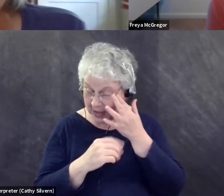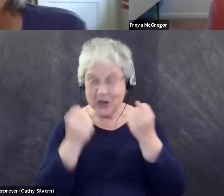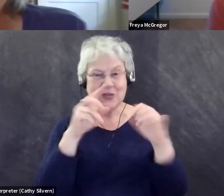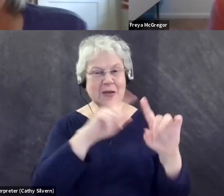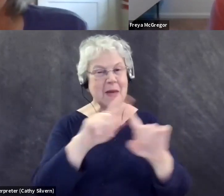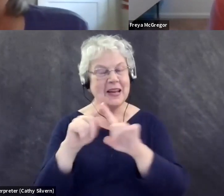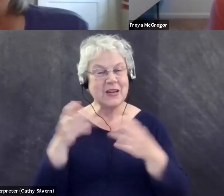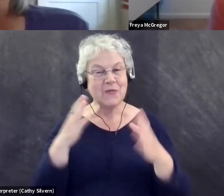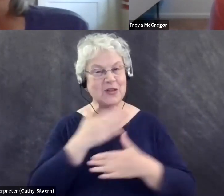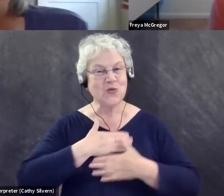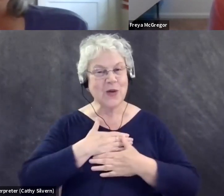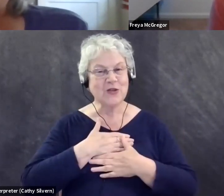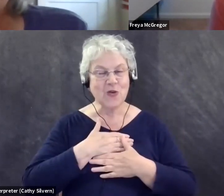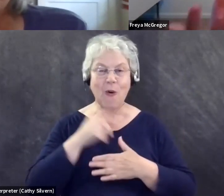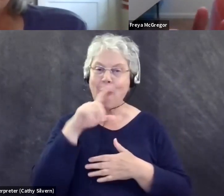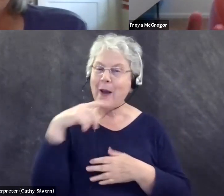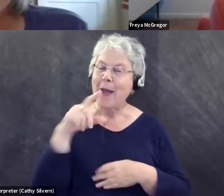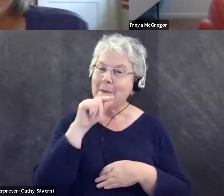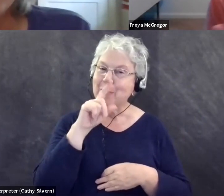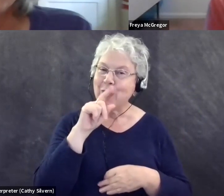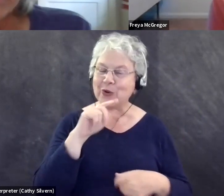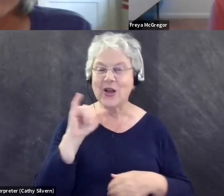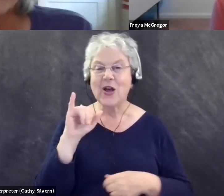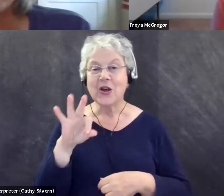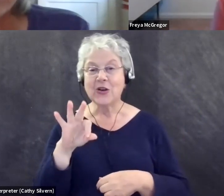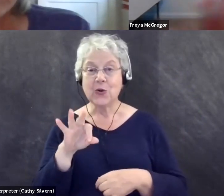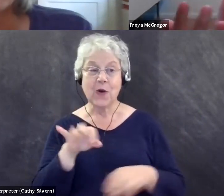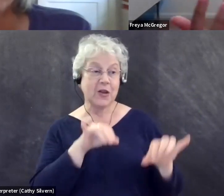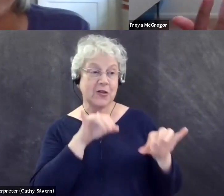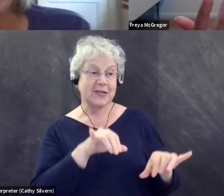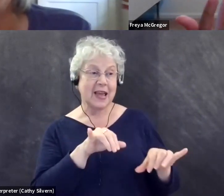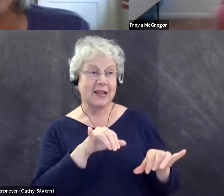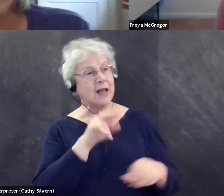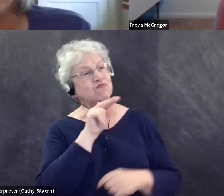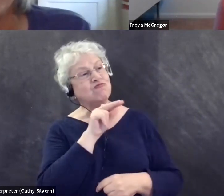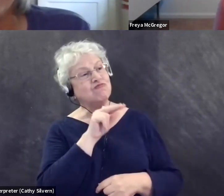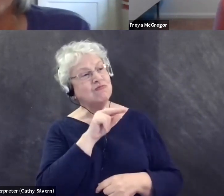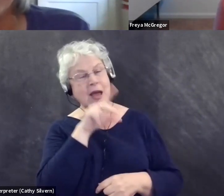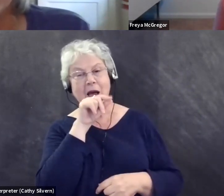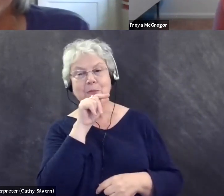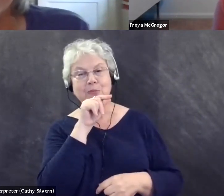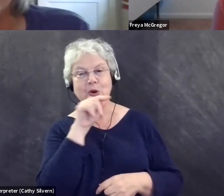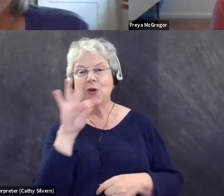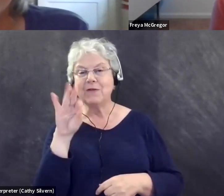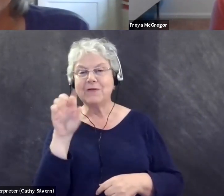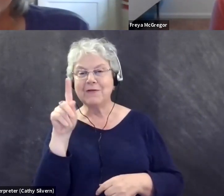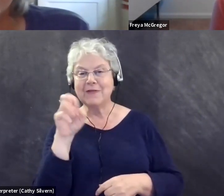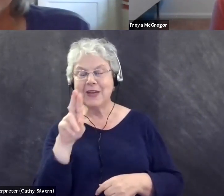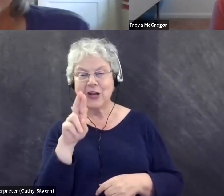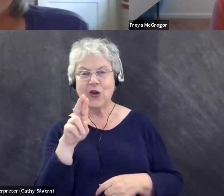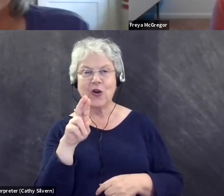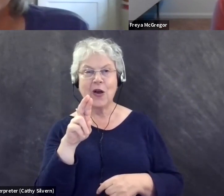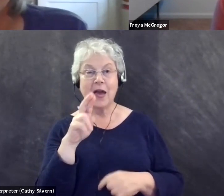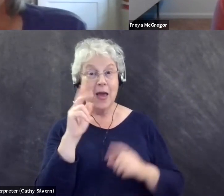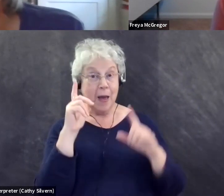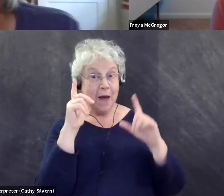birds, right? so maybe it would be easier if, if you were stationary, like checking out a bird feeder, um, if you wanted to delve into photography,